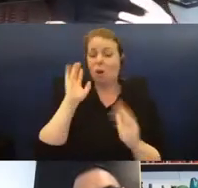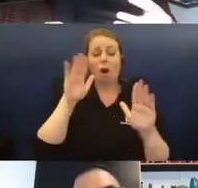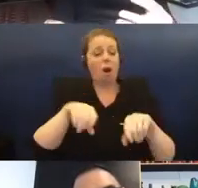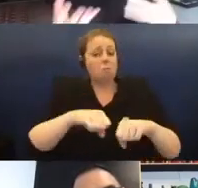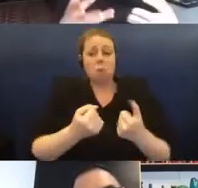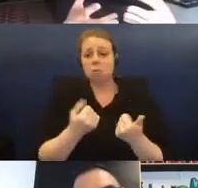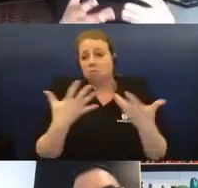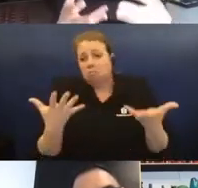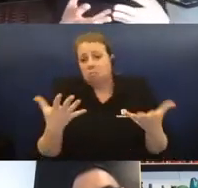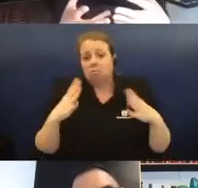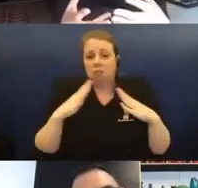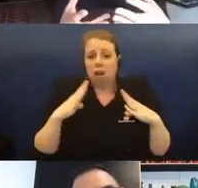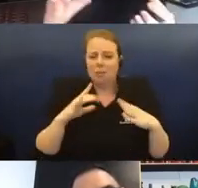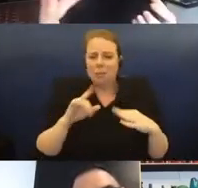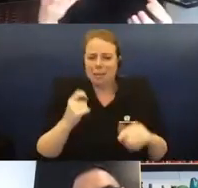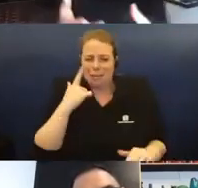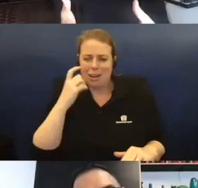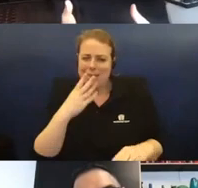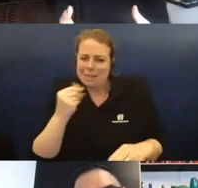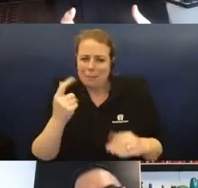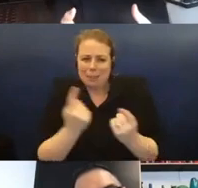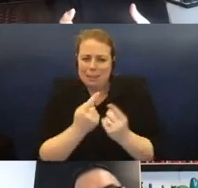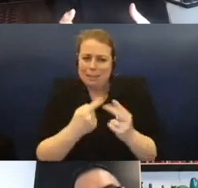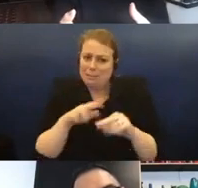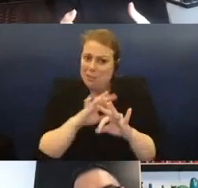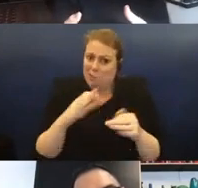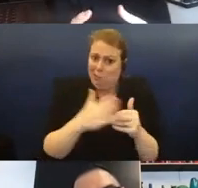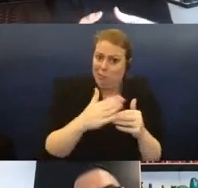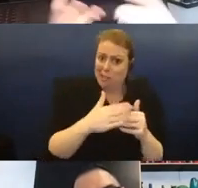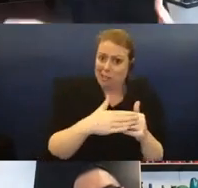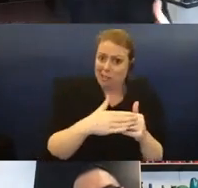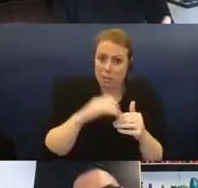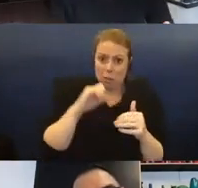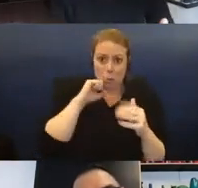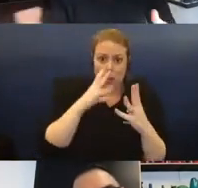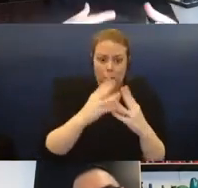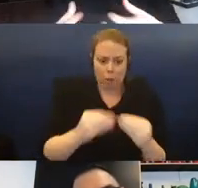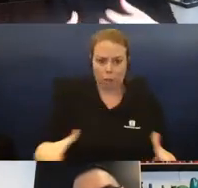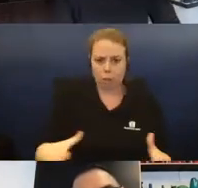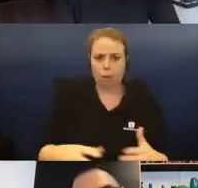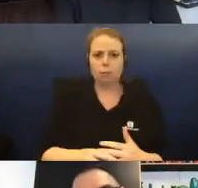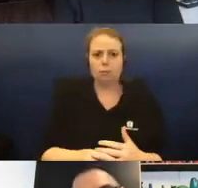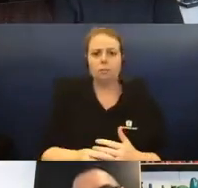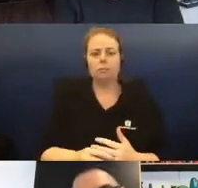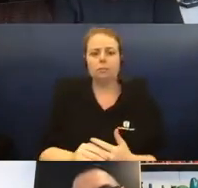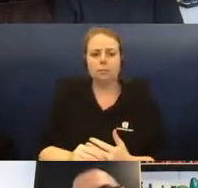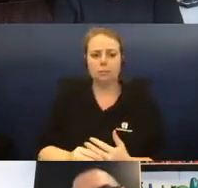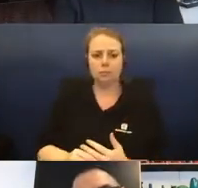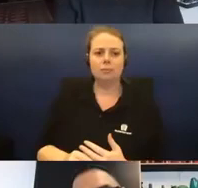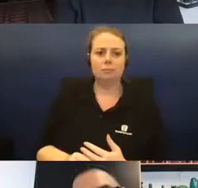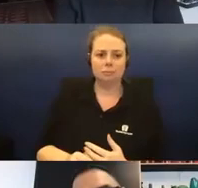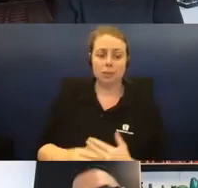they are, but then I found some things that if I didn't repair, they would just absolutely be lost. So, there is a great